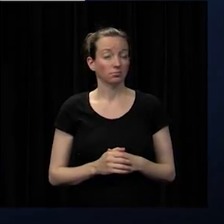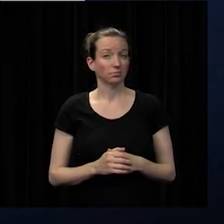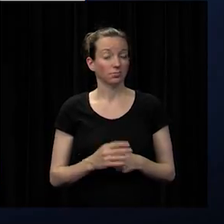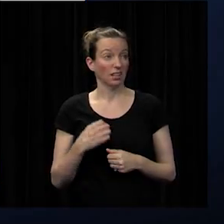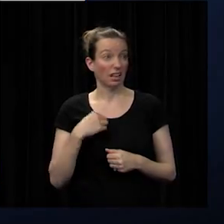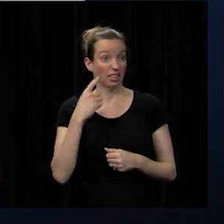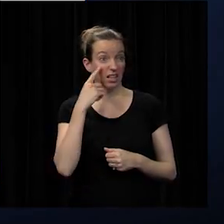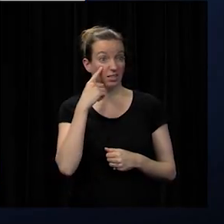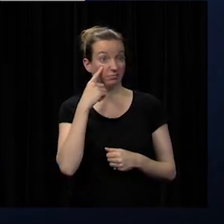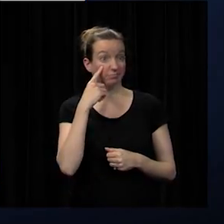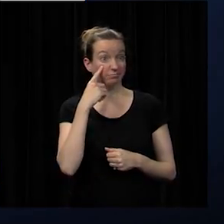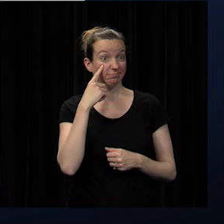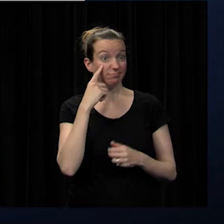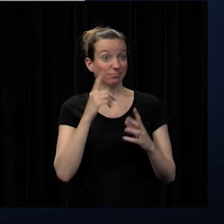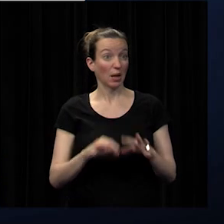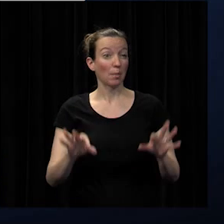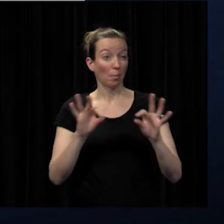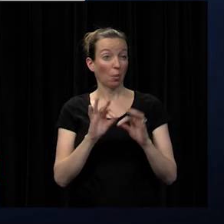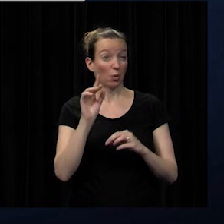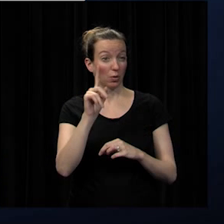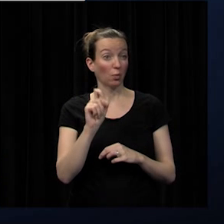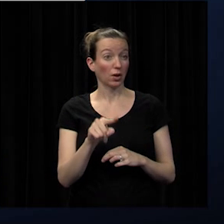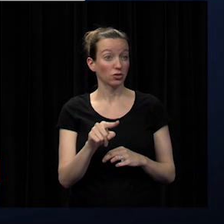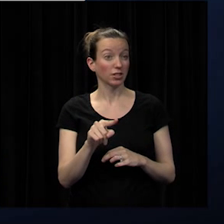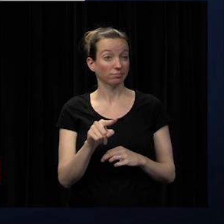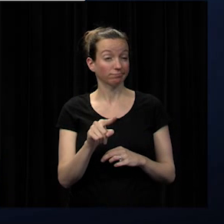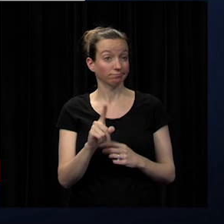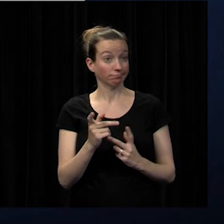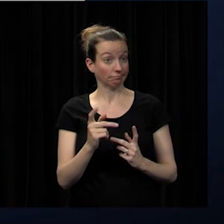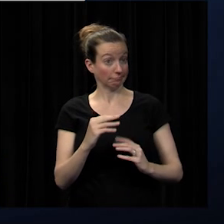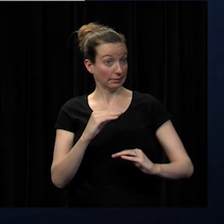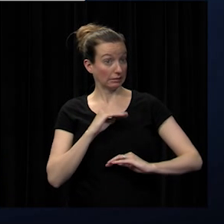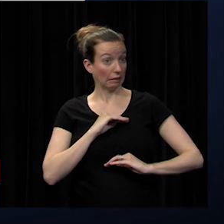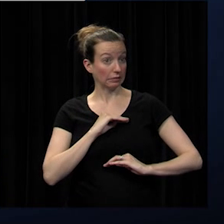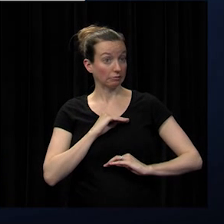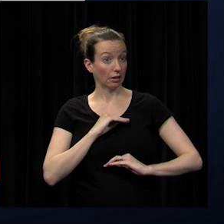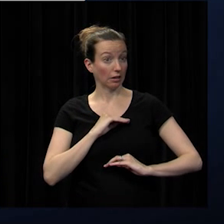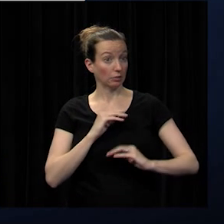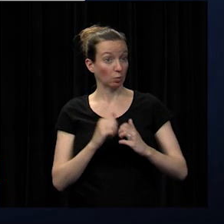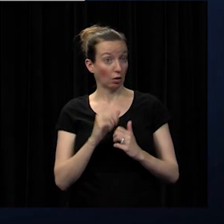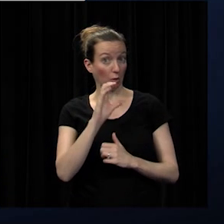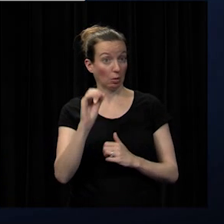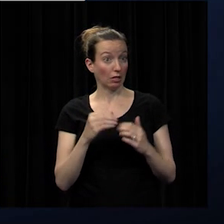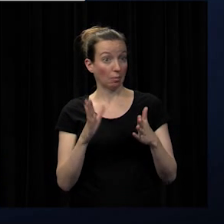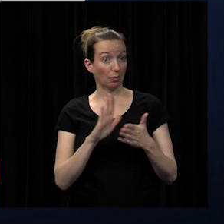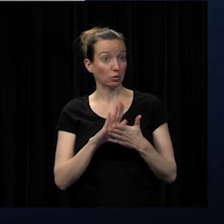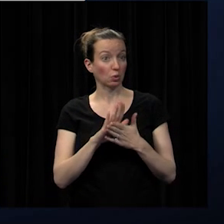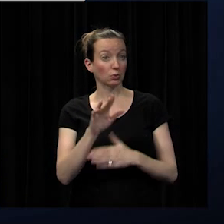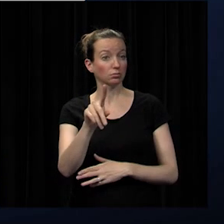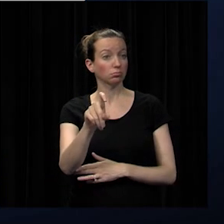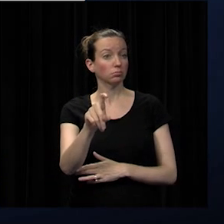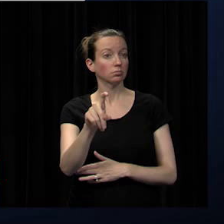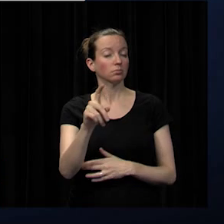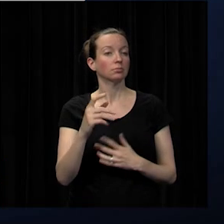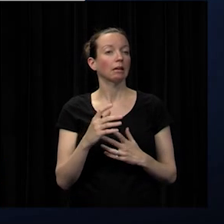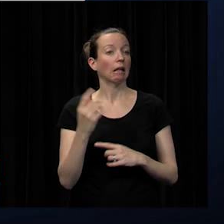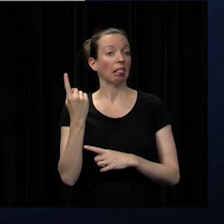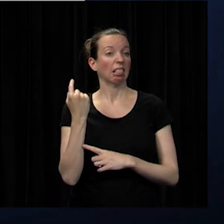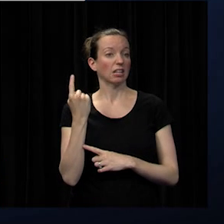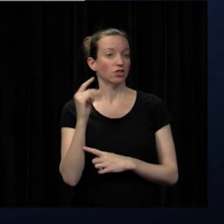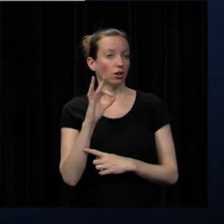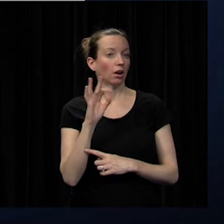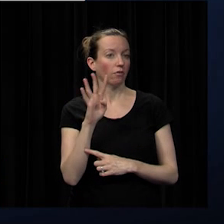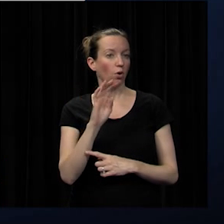important questions that we ask and that is how satisfied are you overall with the olathe public schools last year it was 94